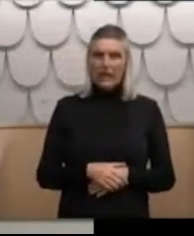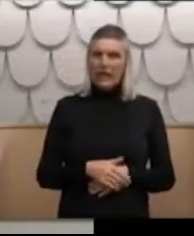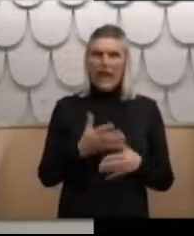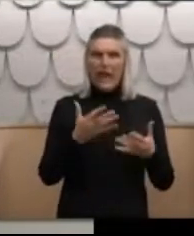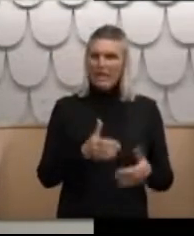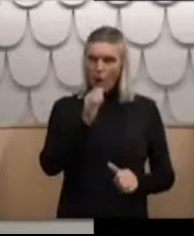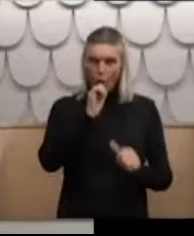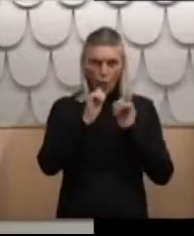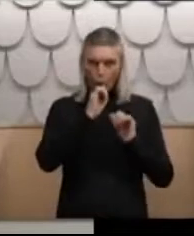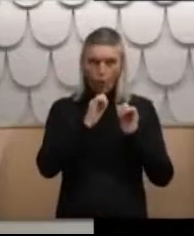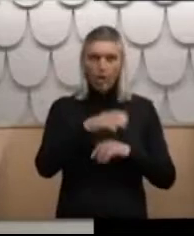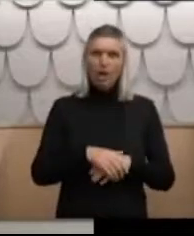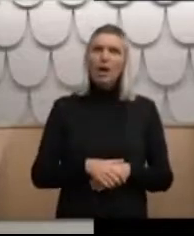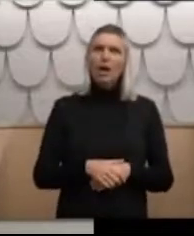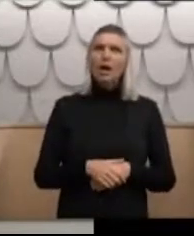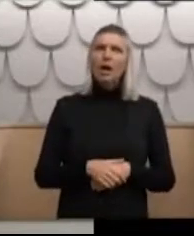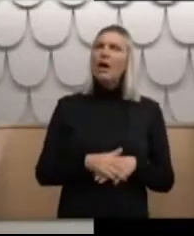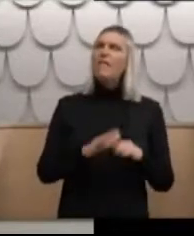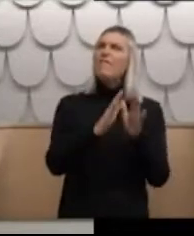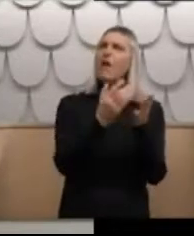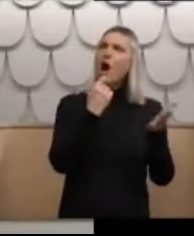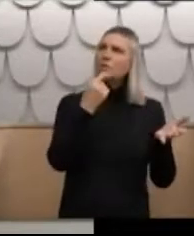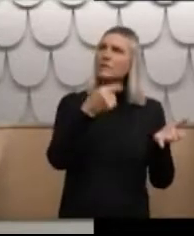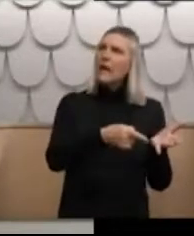and that my parents were irresponsible.